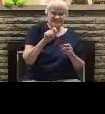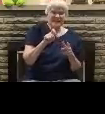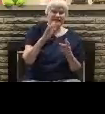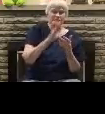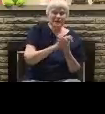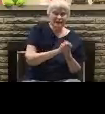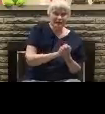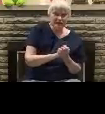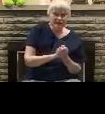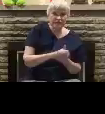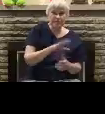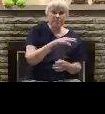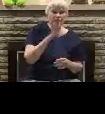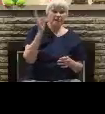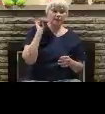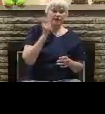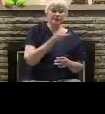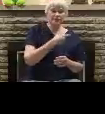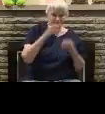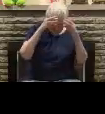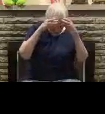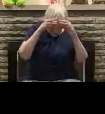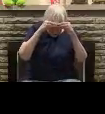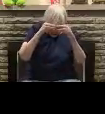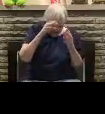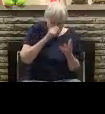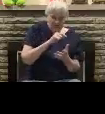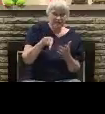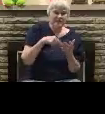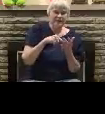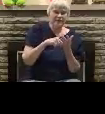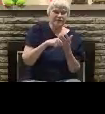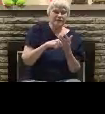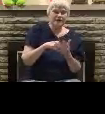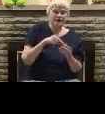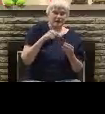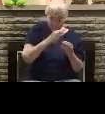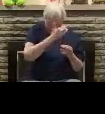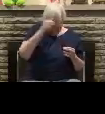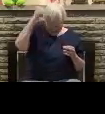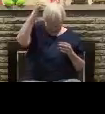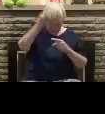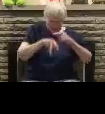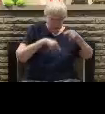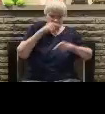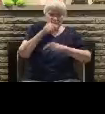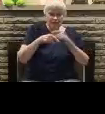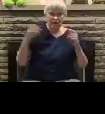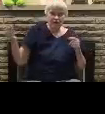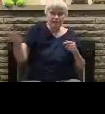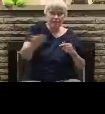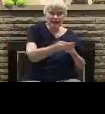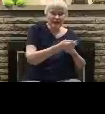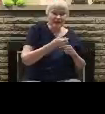We taught this message in response to a movement in the state of Ohio to encourage